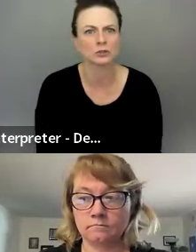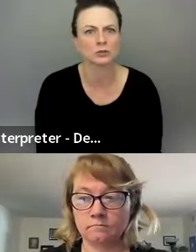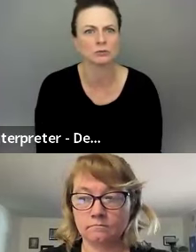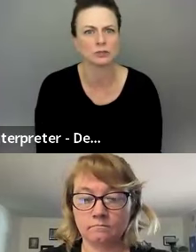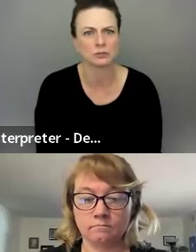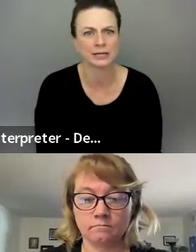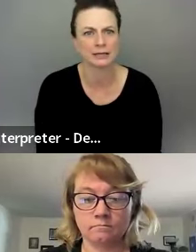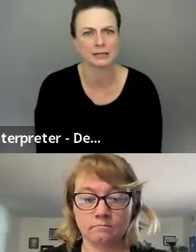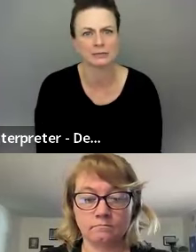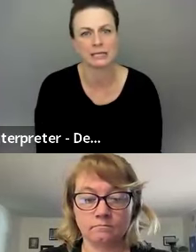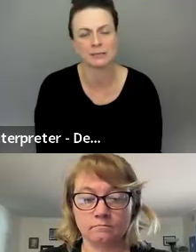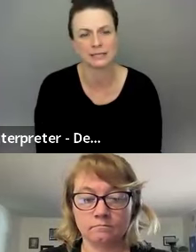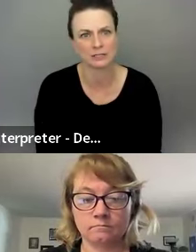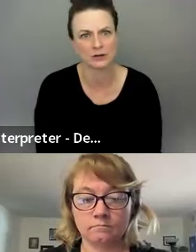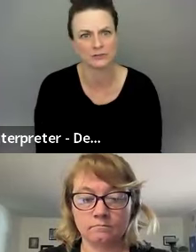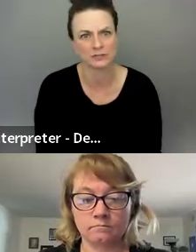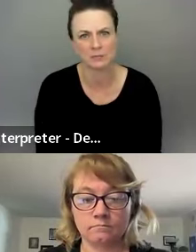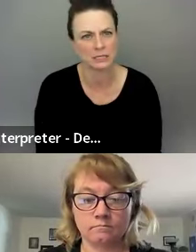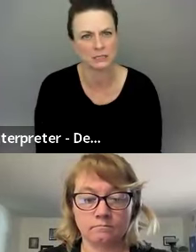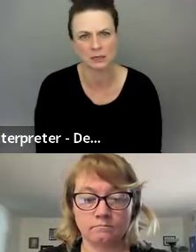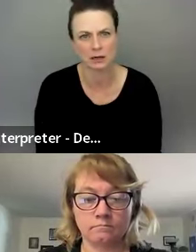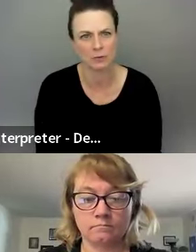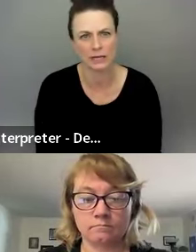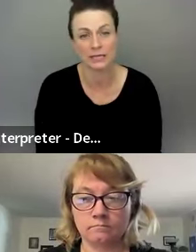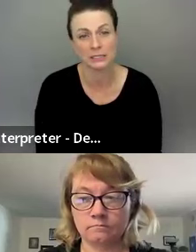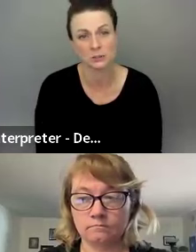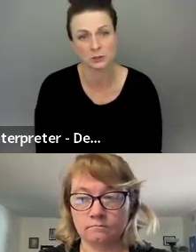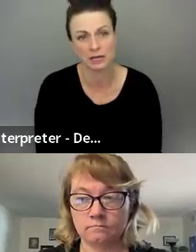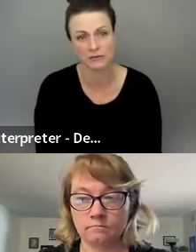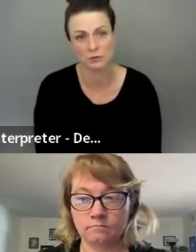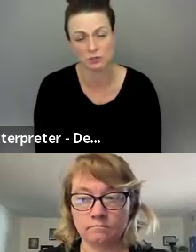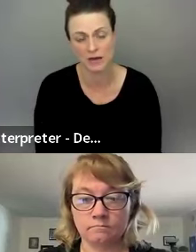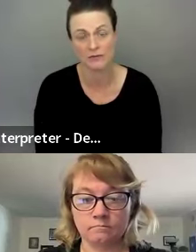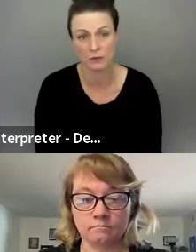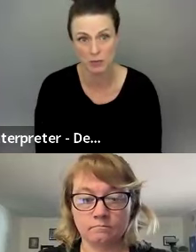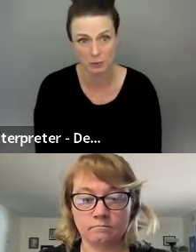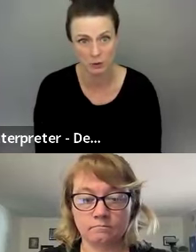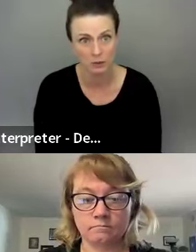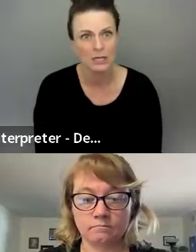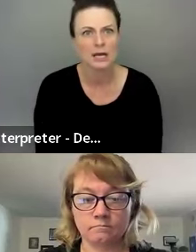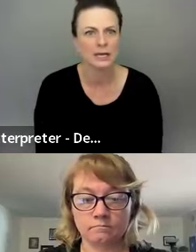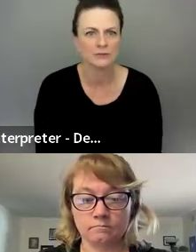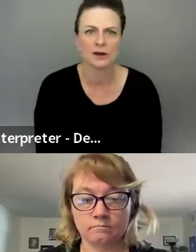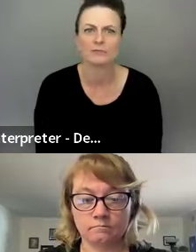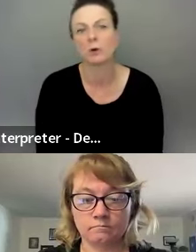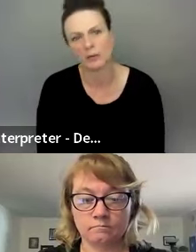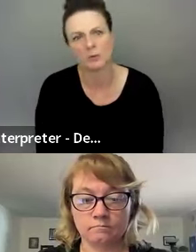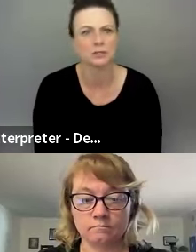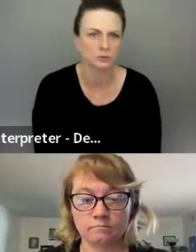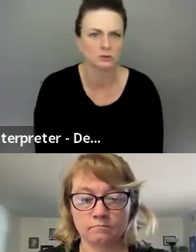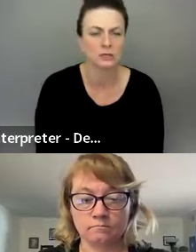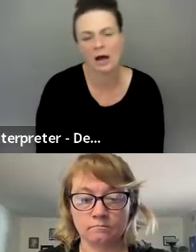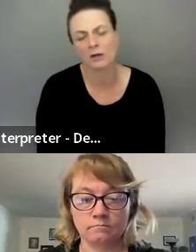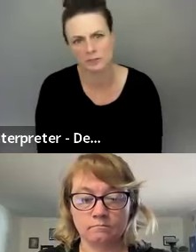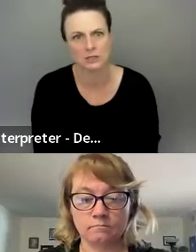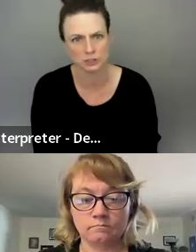harder to reduce that and keep it down to 10 or 15 minutes. Um, and it's easier to do that if you just have a few people. And if you have the more people